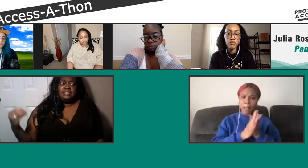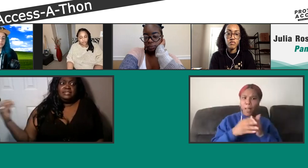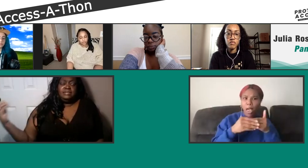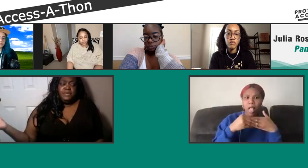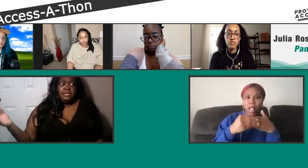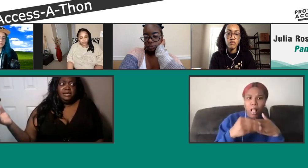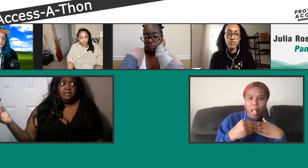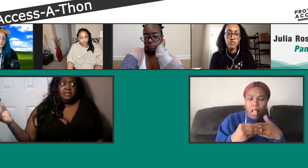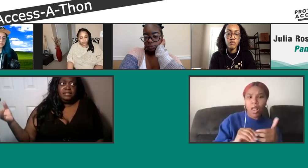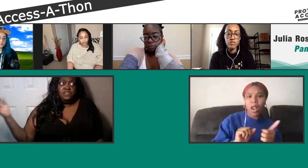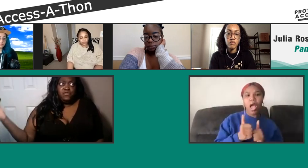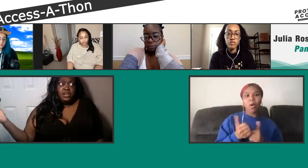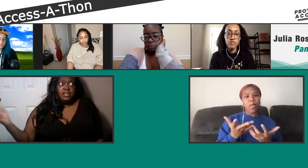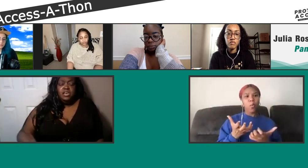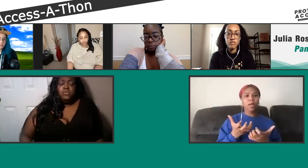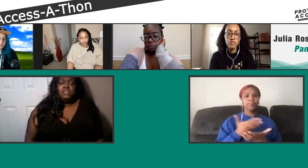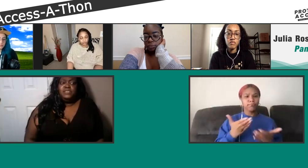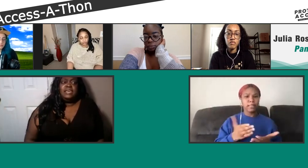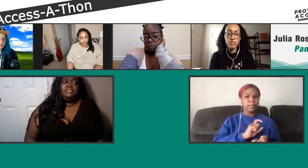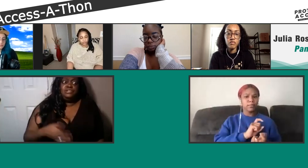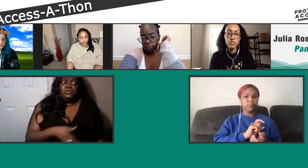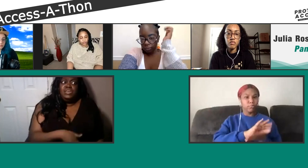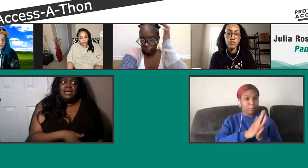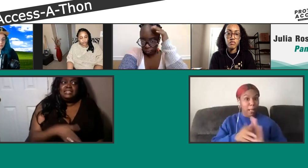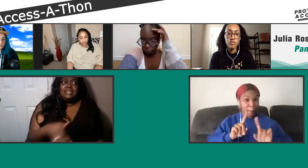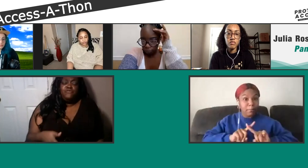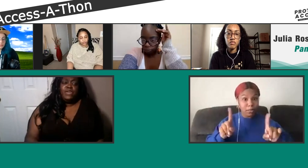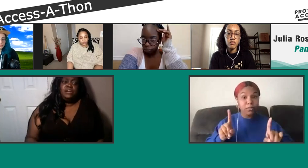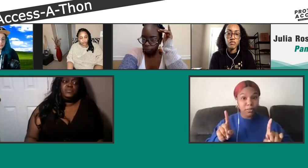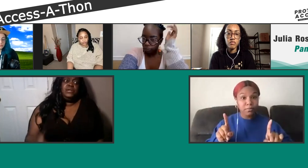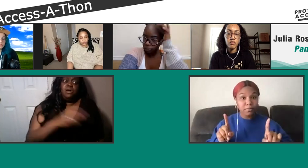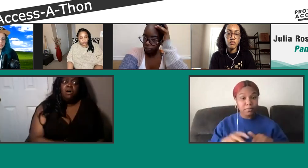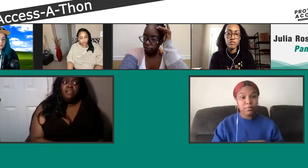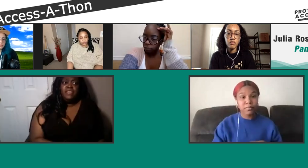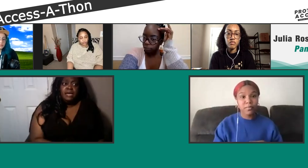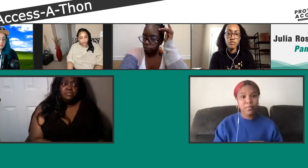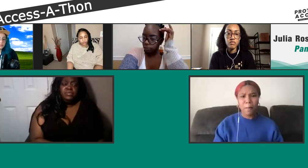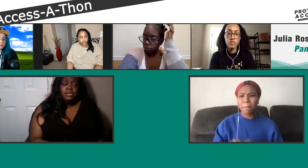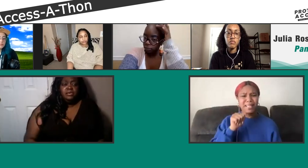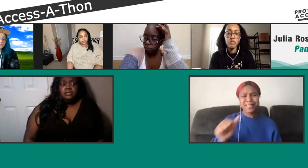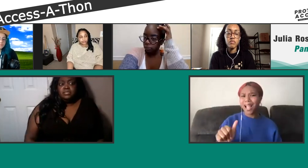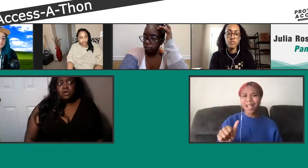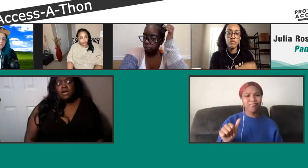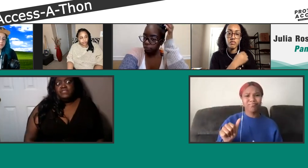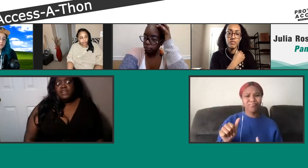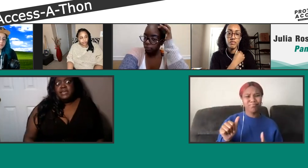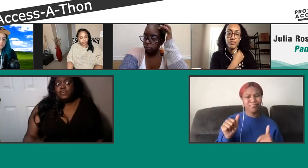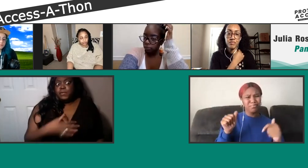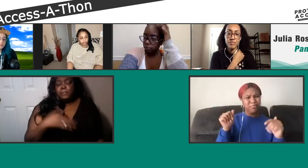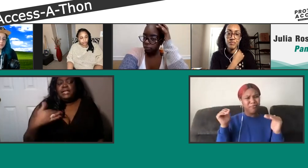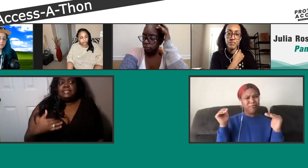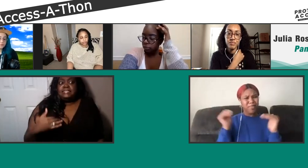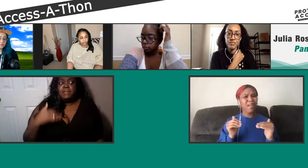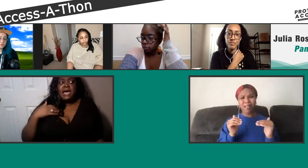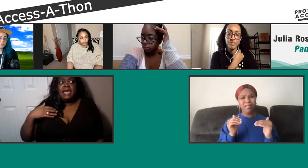things to be different. But I also think they're so young, it's not fair to put it all on them. So I find myself